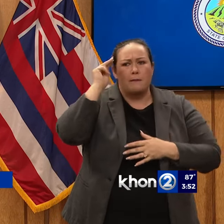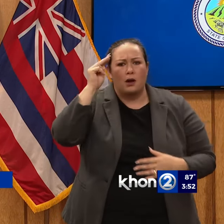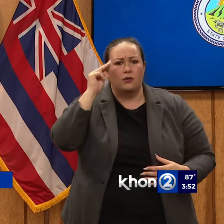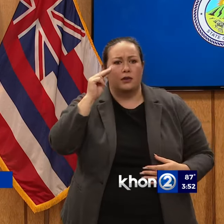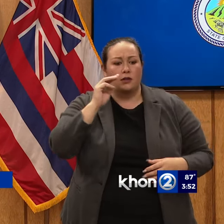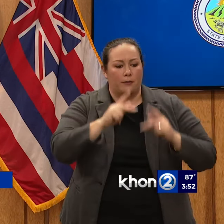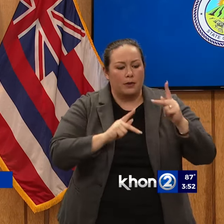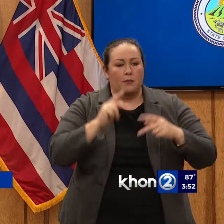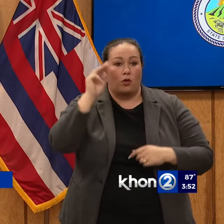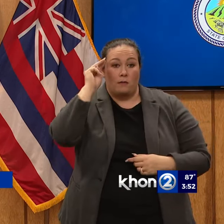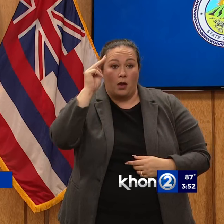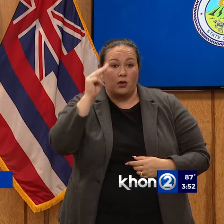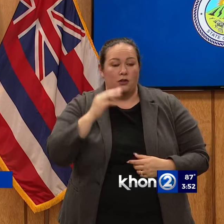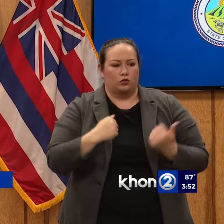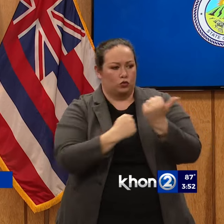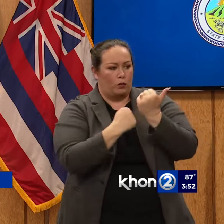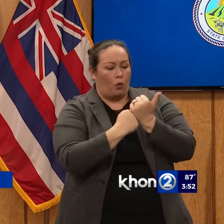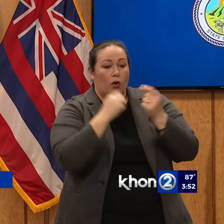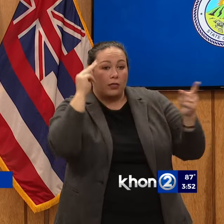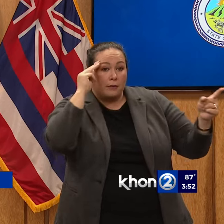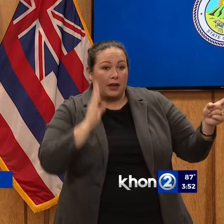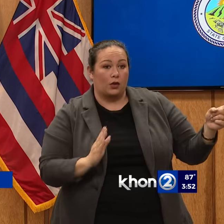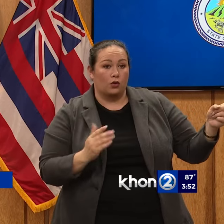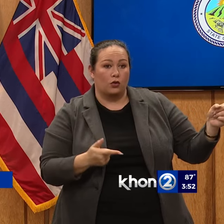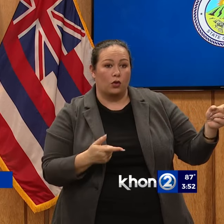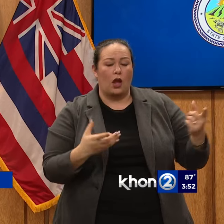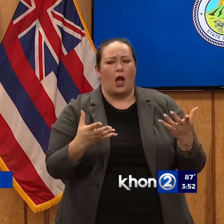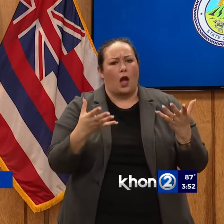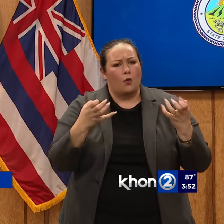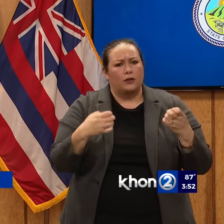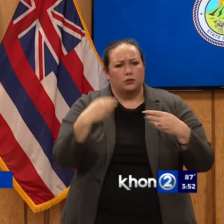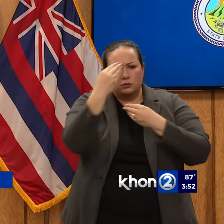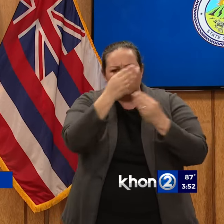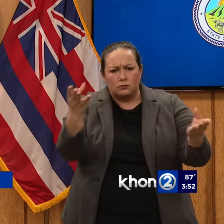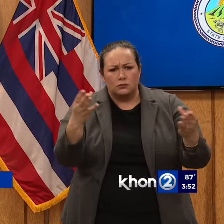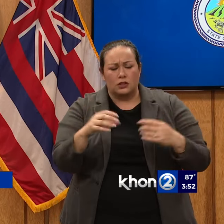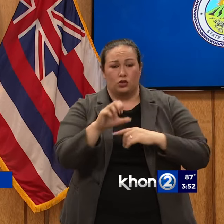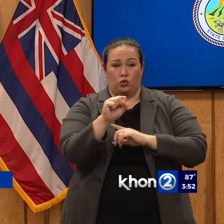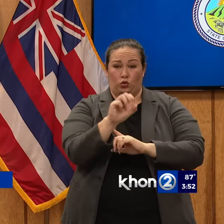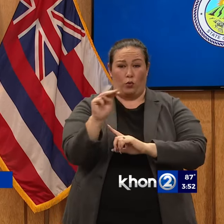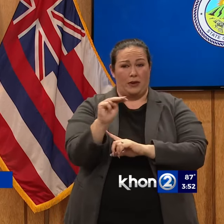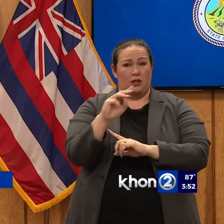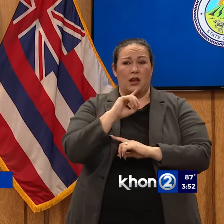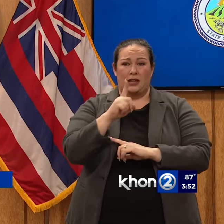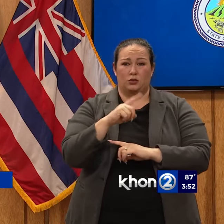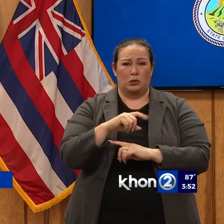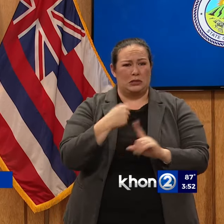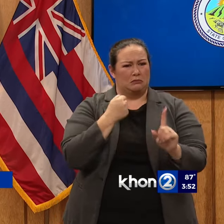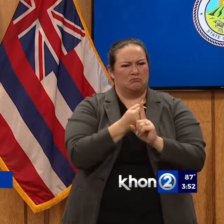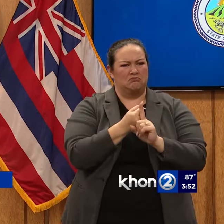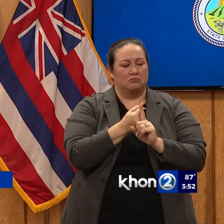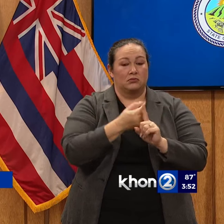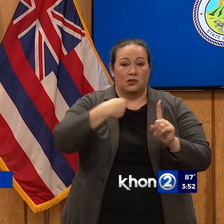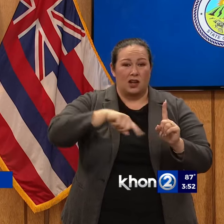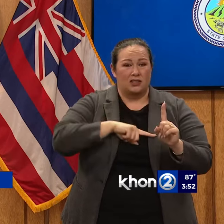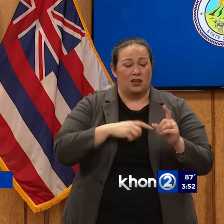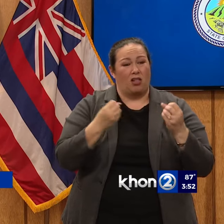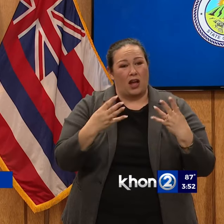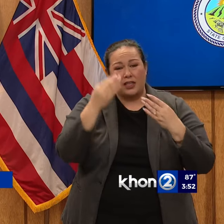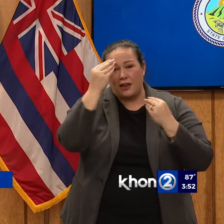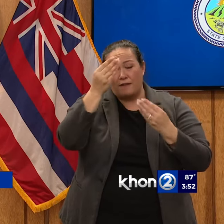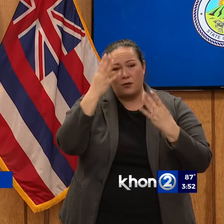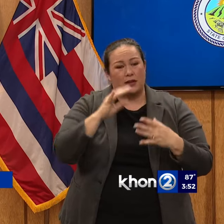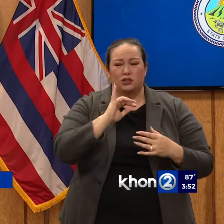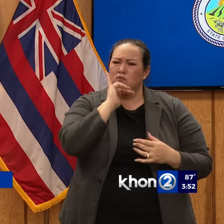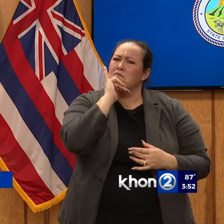It's to support the mayor. I do want to iterate, you know, social media has killed us a lot. A lot of the information going